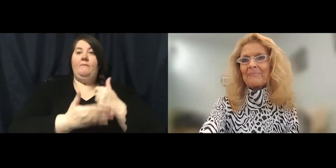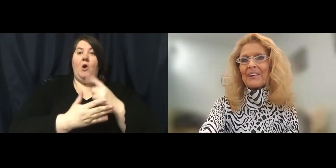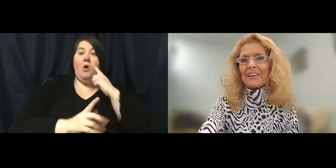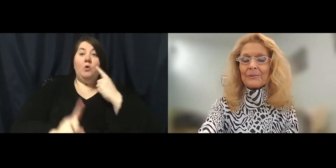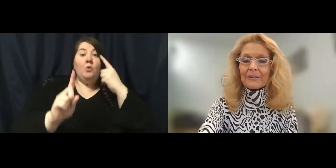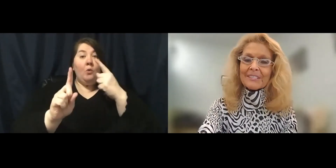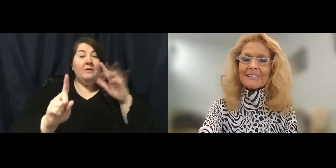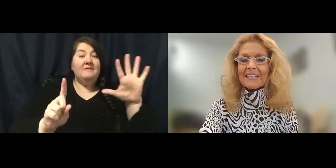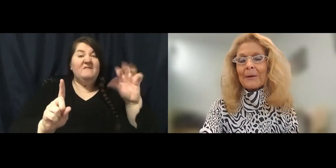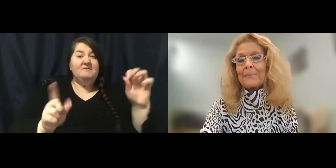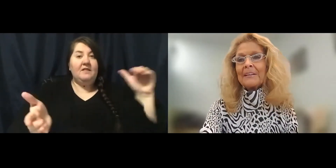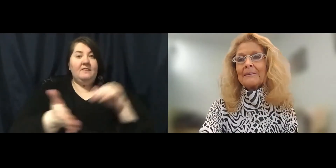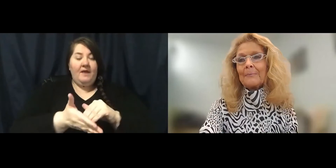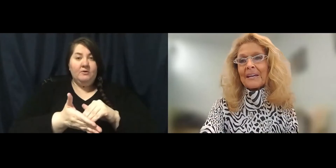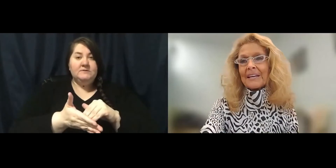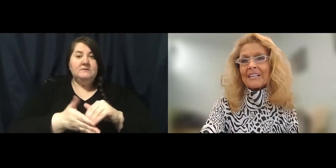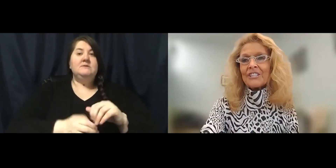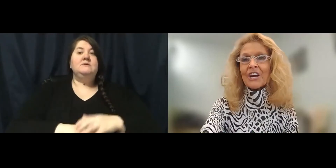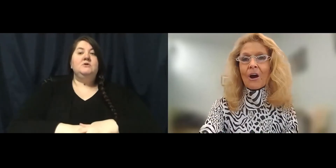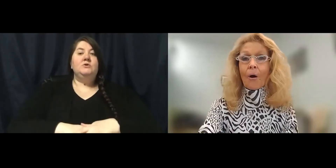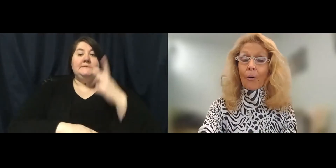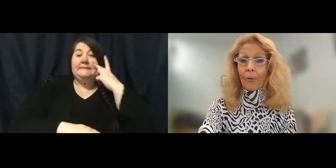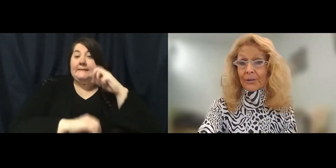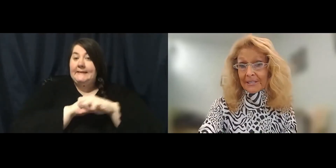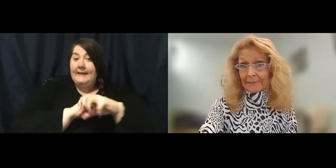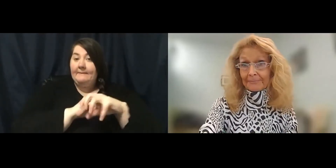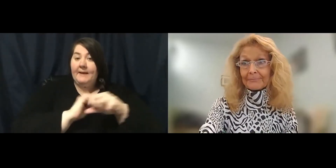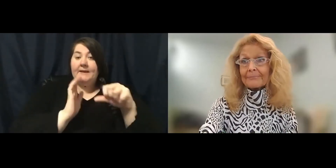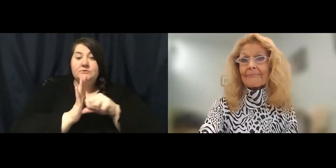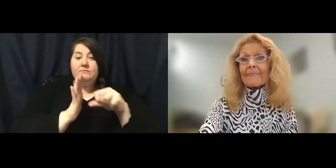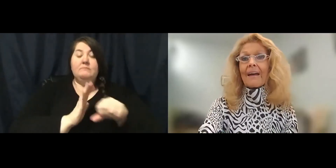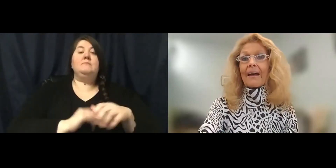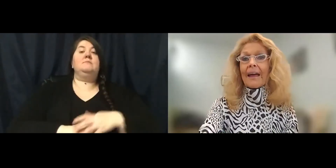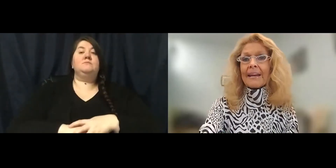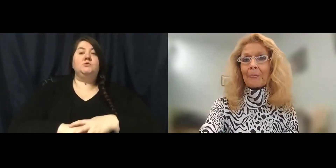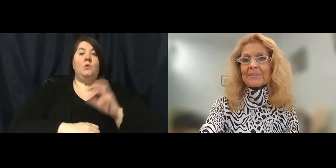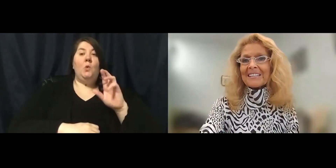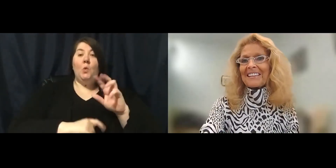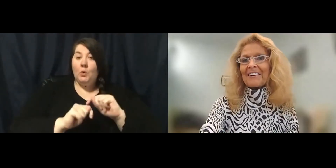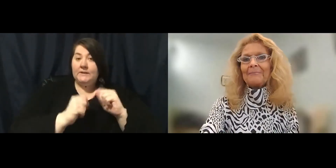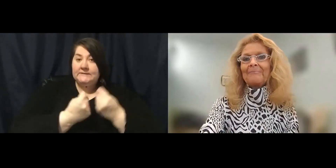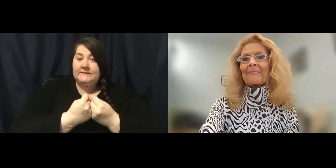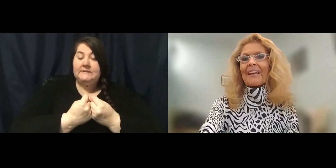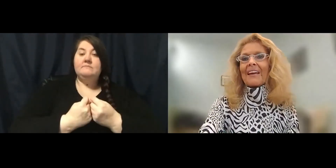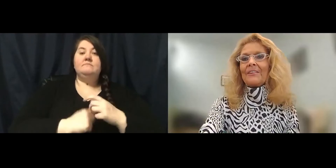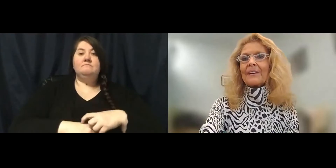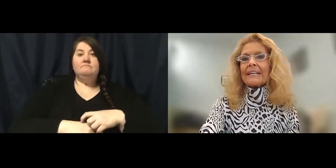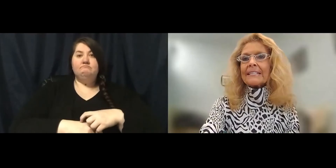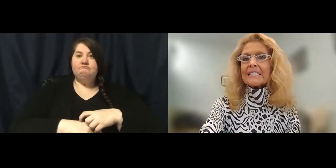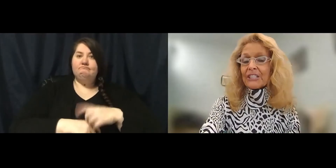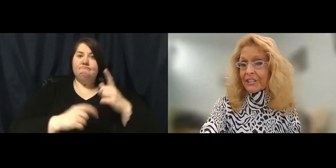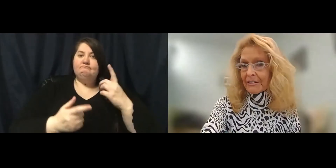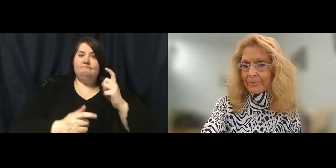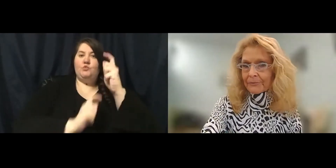You can visit the campaign page or team and help us get there. You